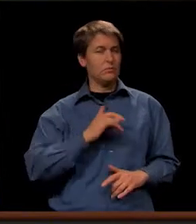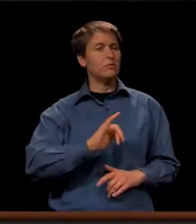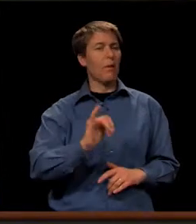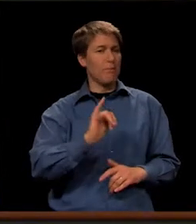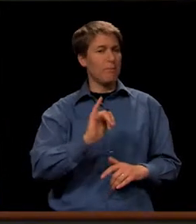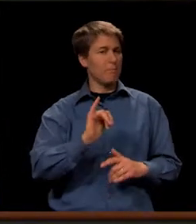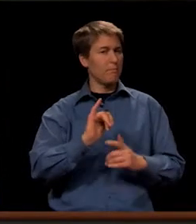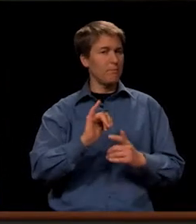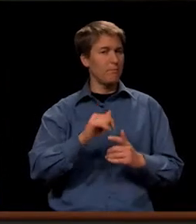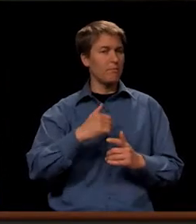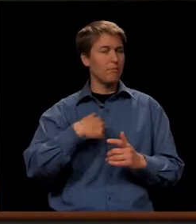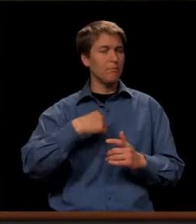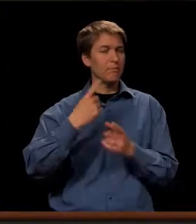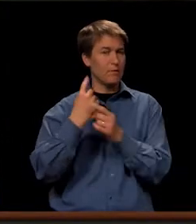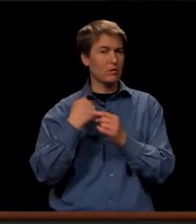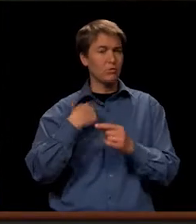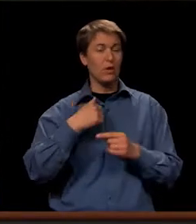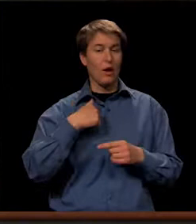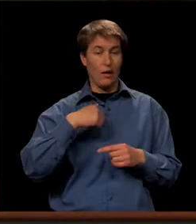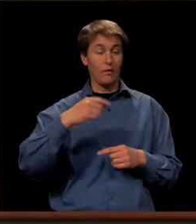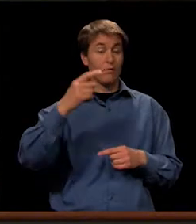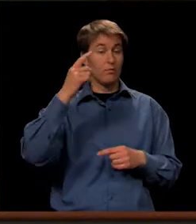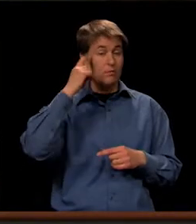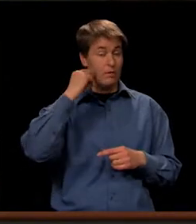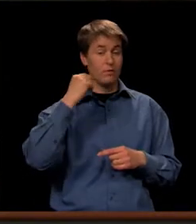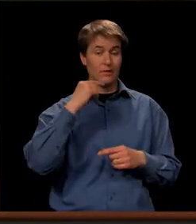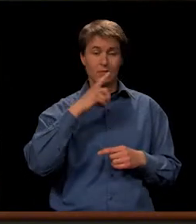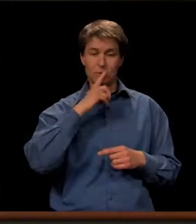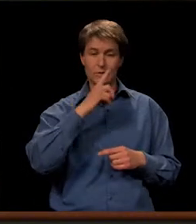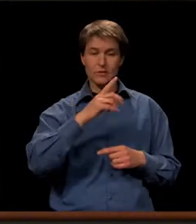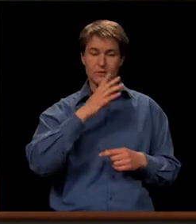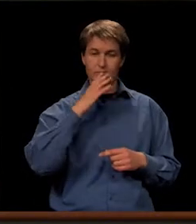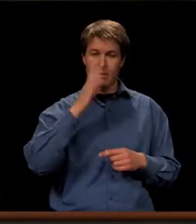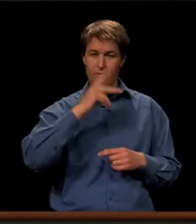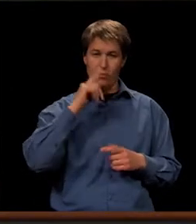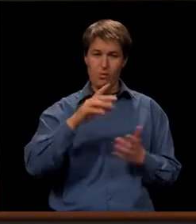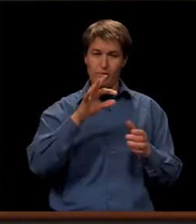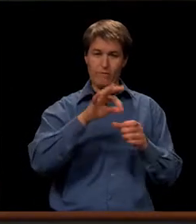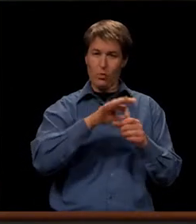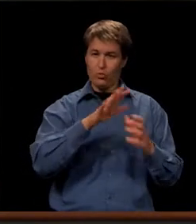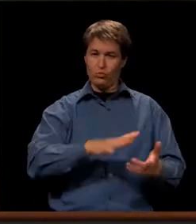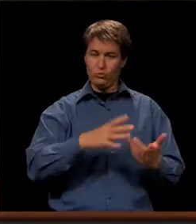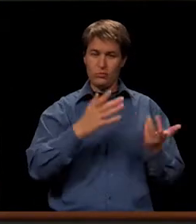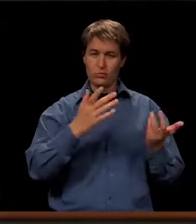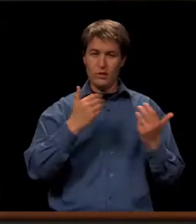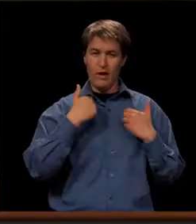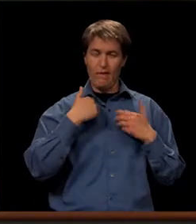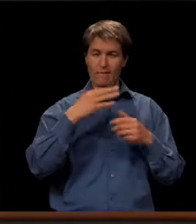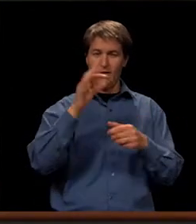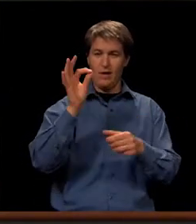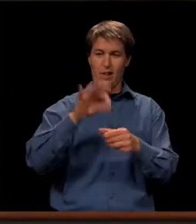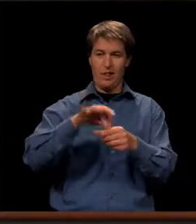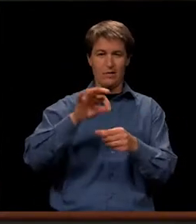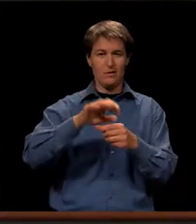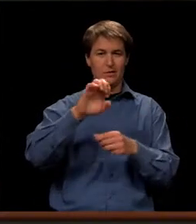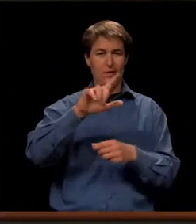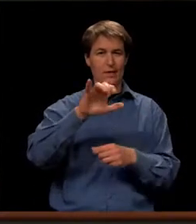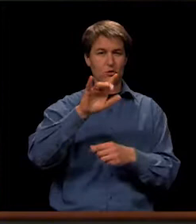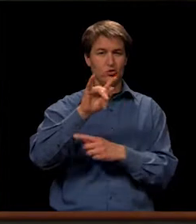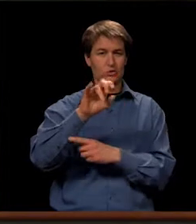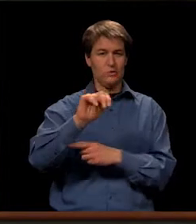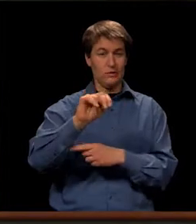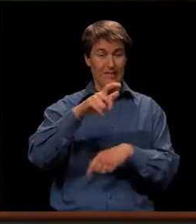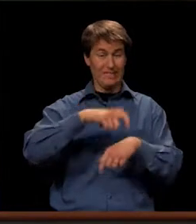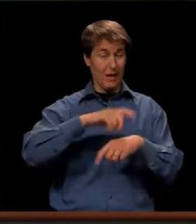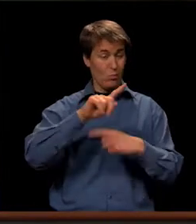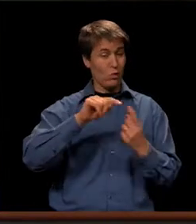The fact that I think we are doing a disservice to our voters having an election at a time when we know that